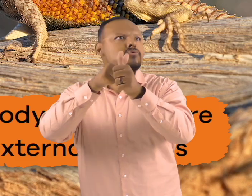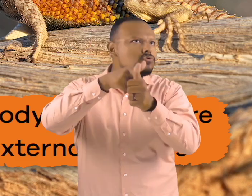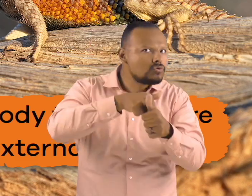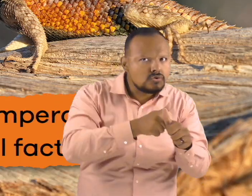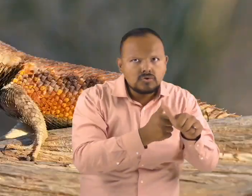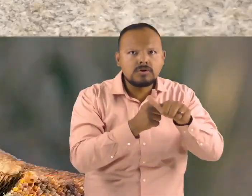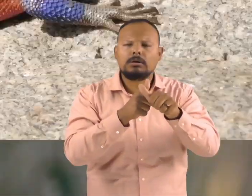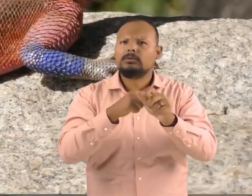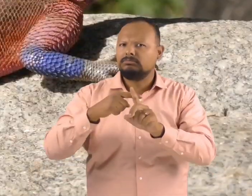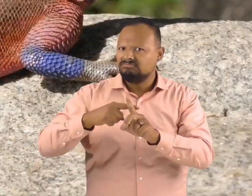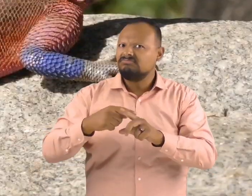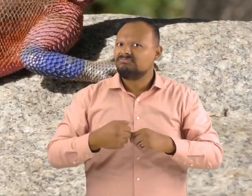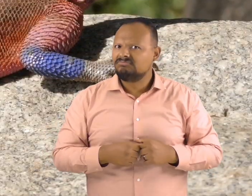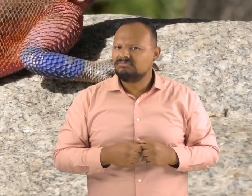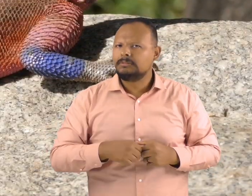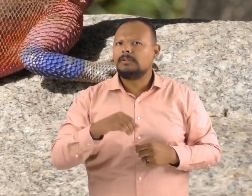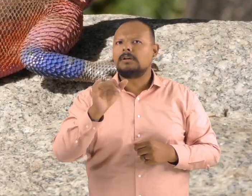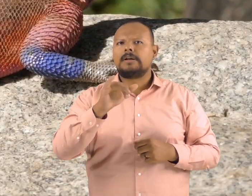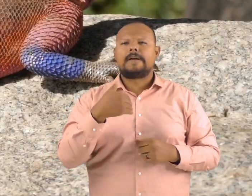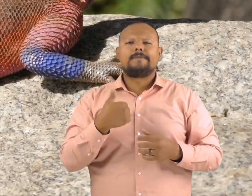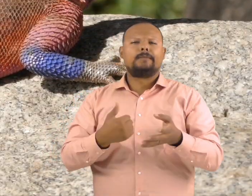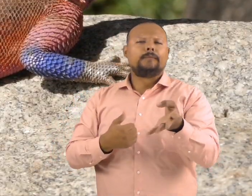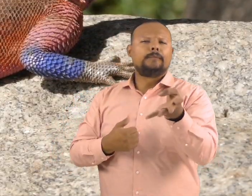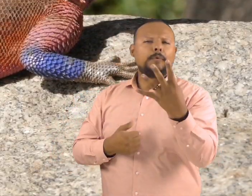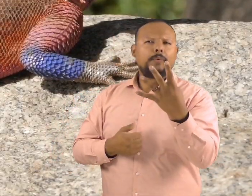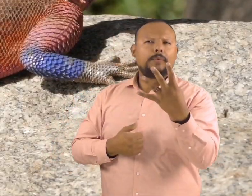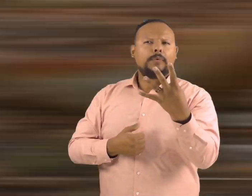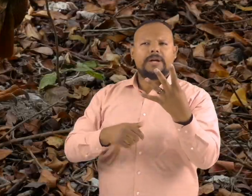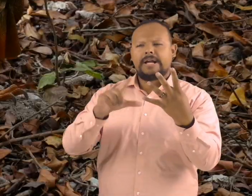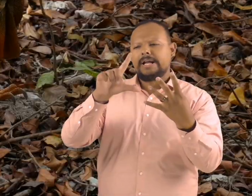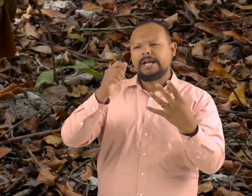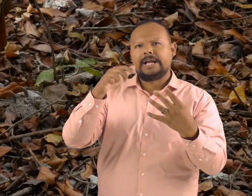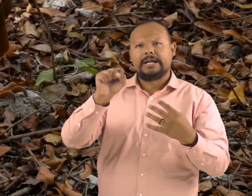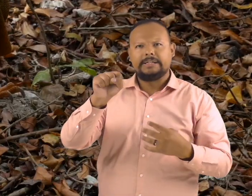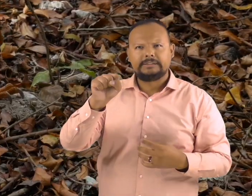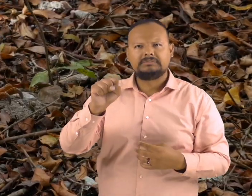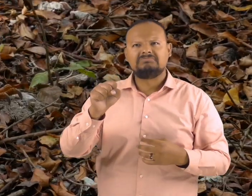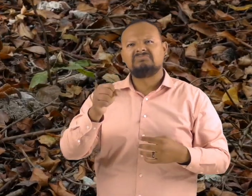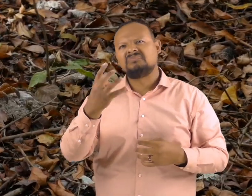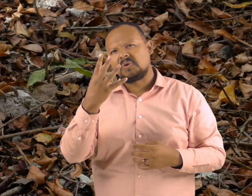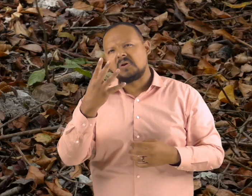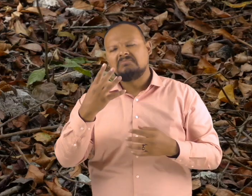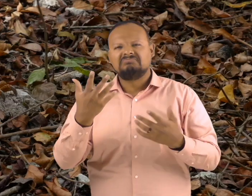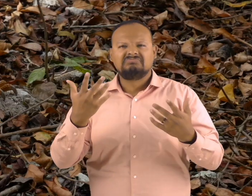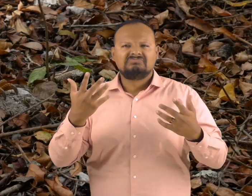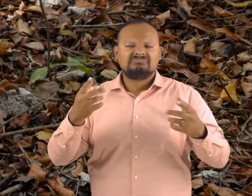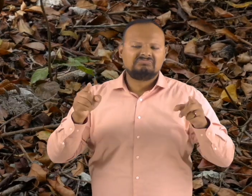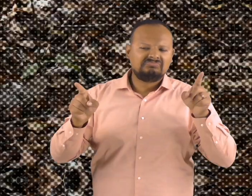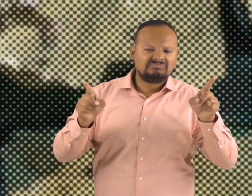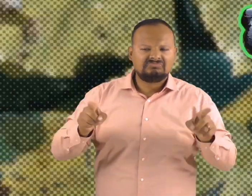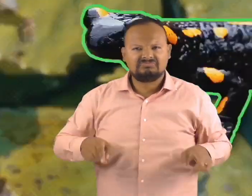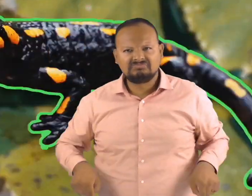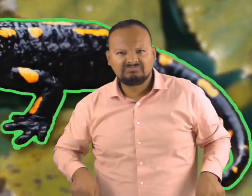factors. They are also tetrapods, which means they have four feet.